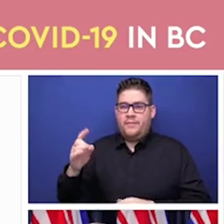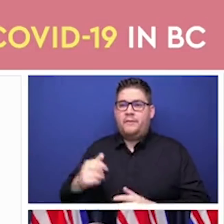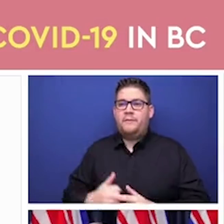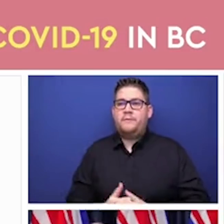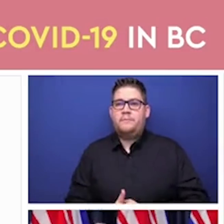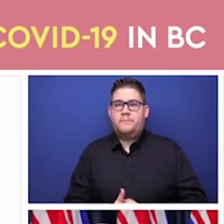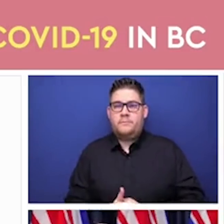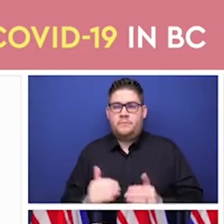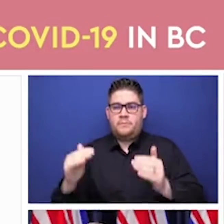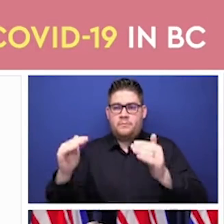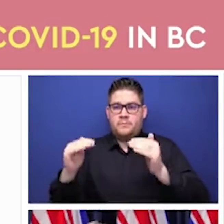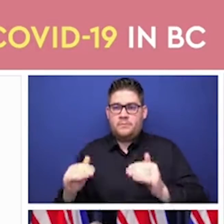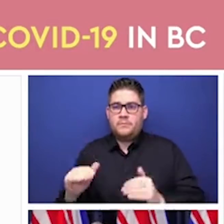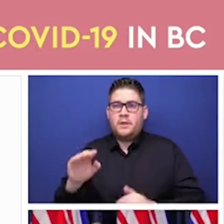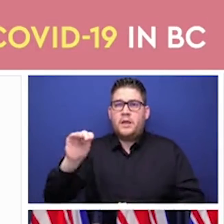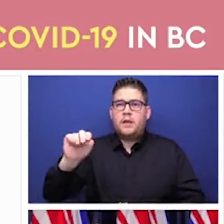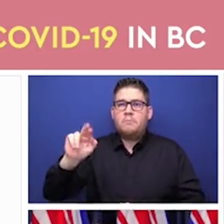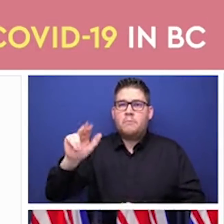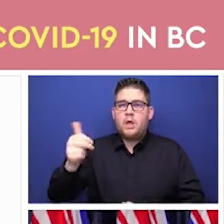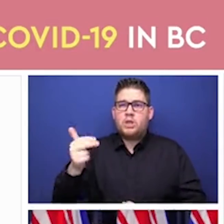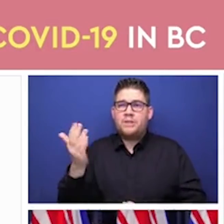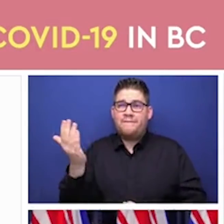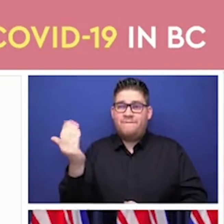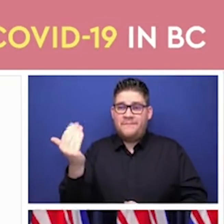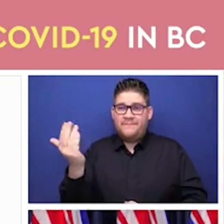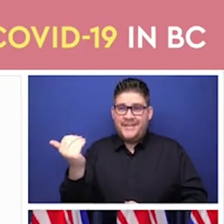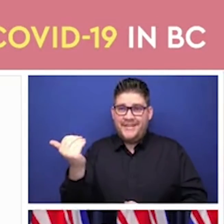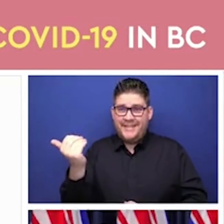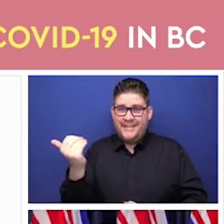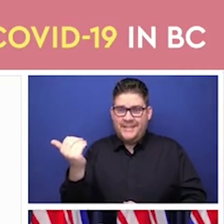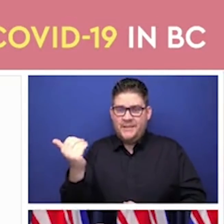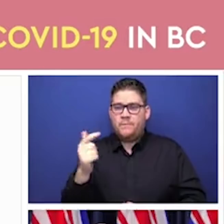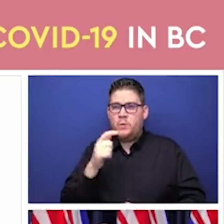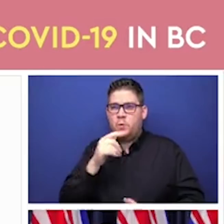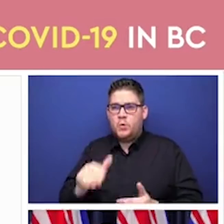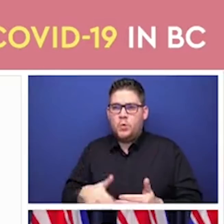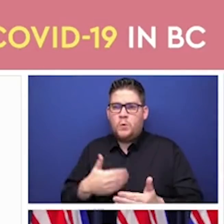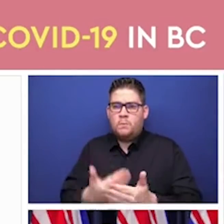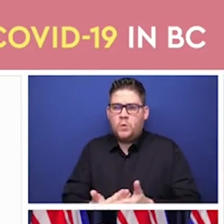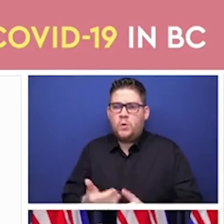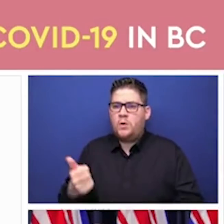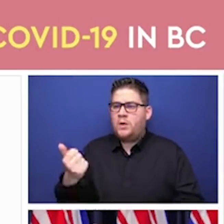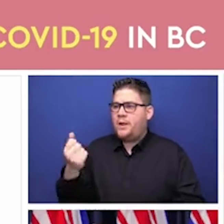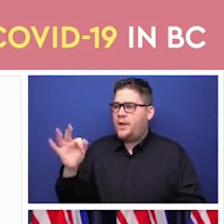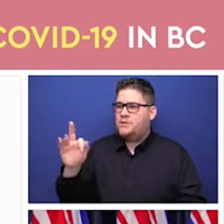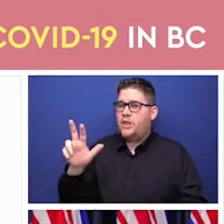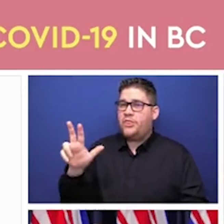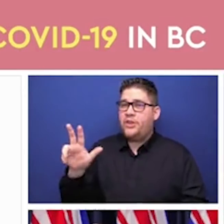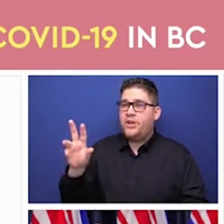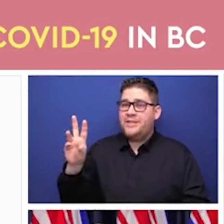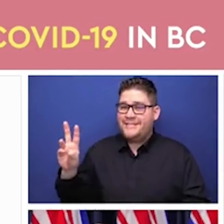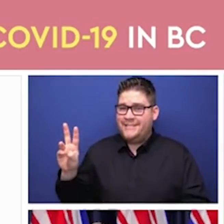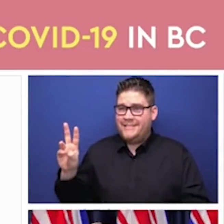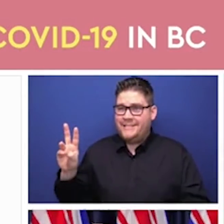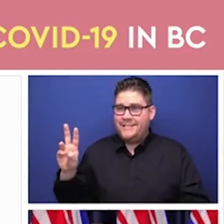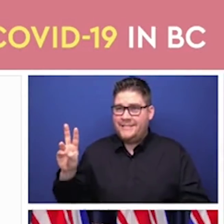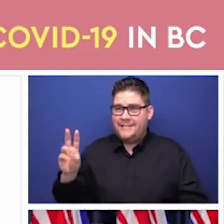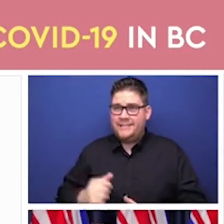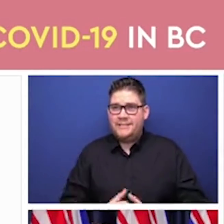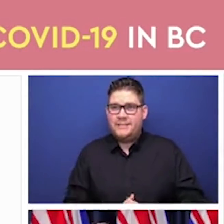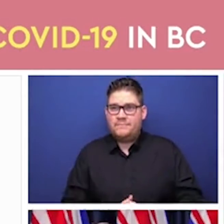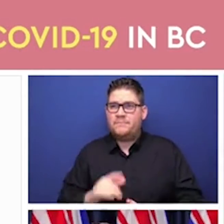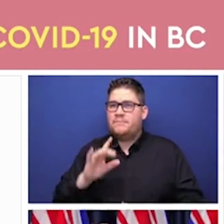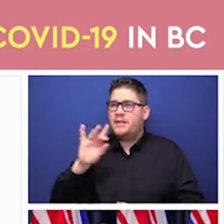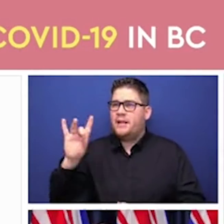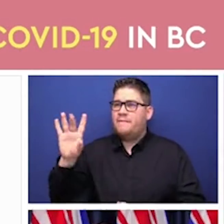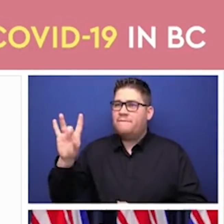a week and a week for the call and then the vaccination. So for those over 85, their year of birth is in or before